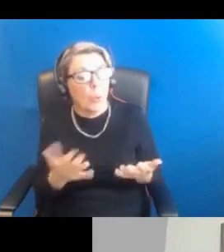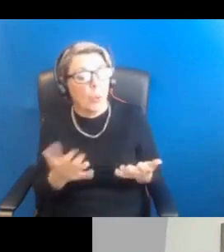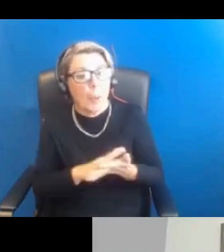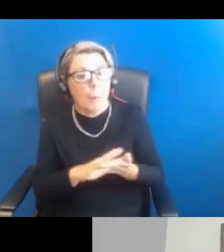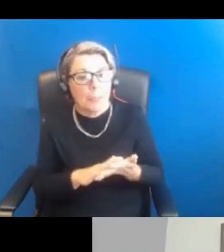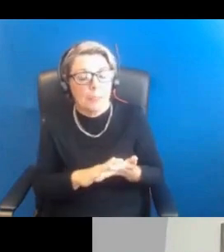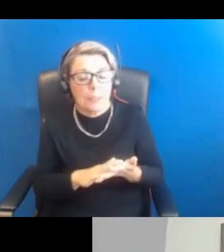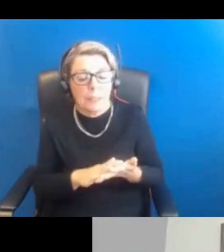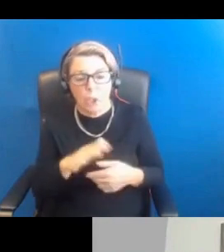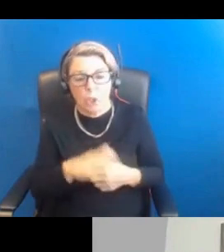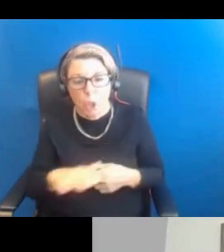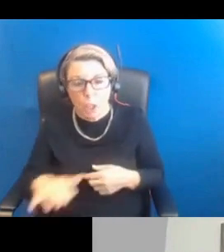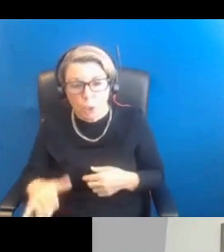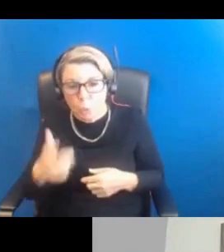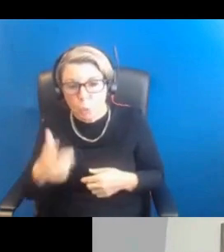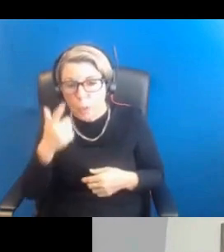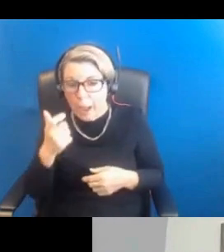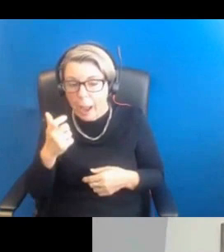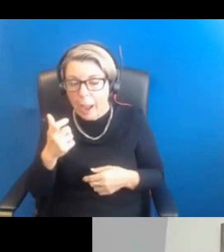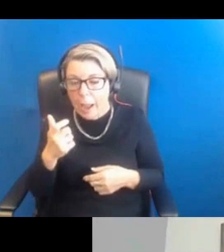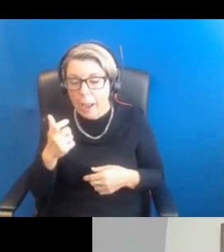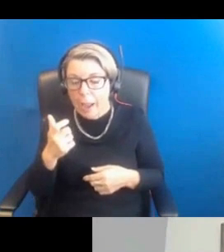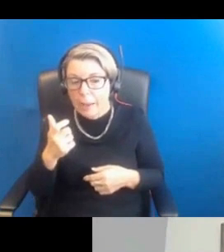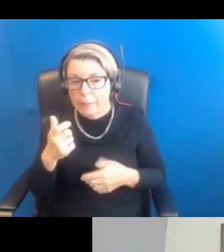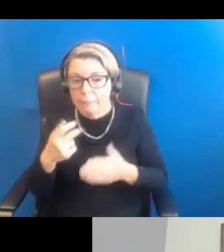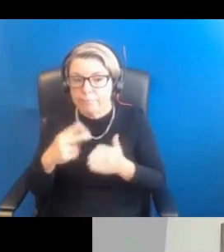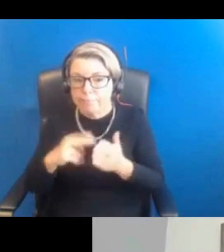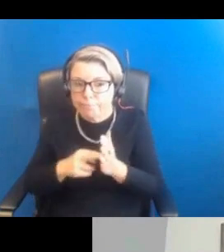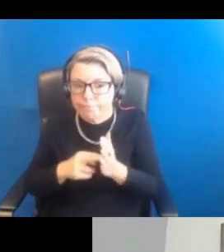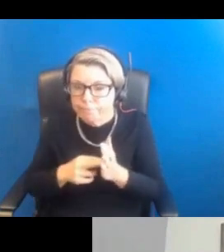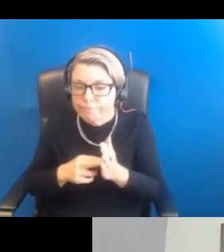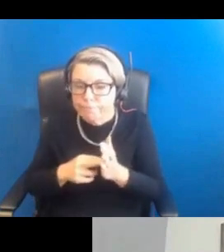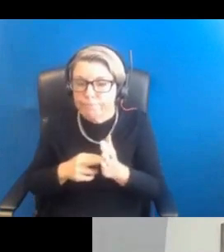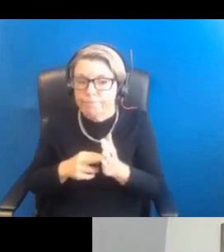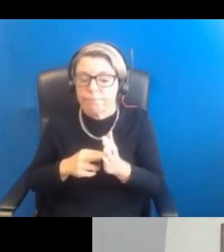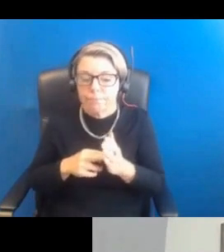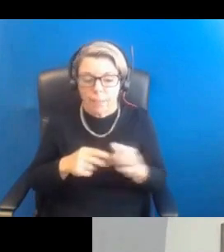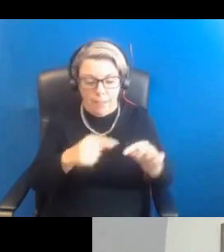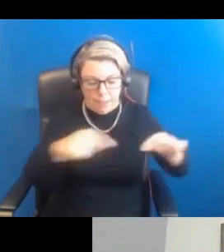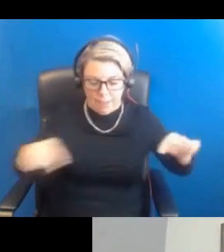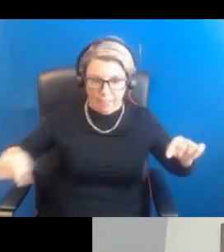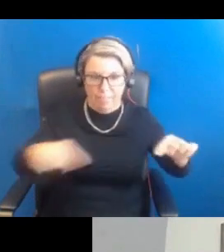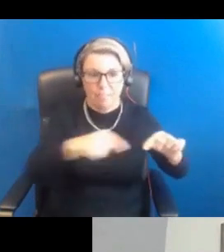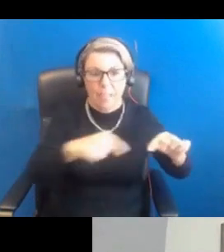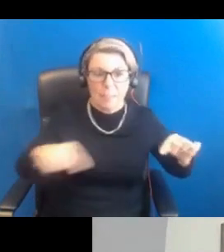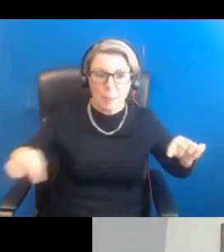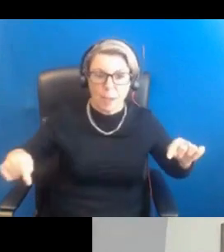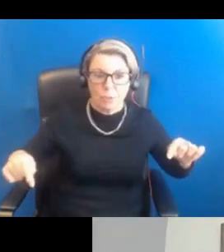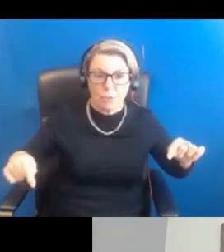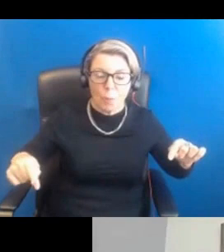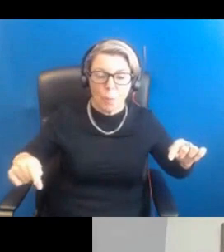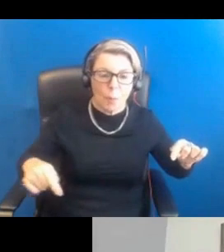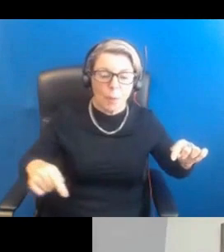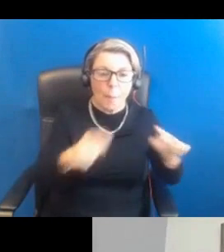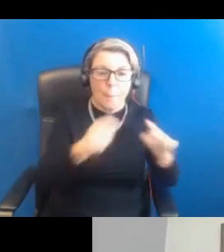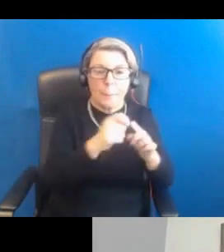children that we could that we if we could work out those children that are on the spectrum PCOS, there might be something we could do at